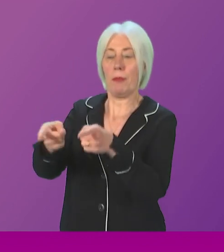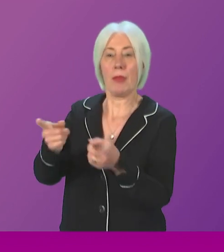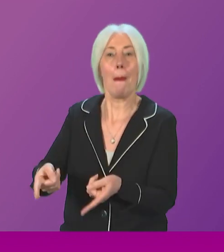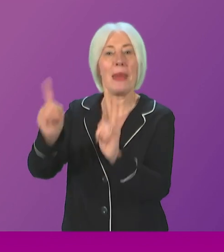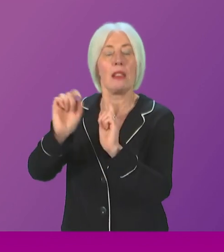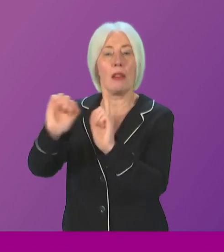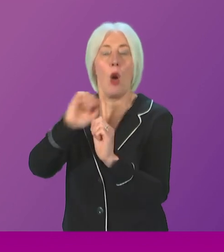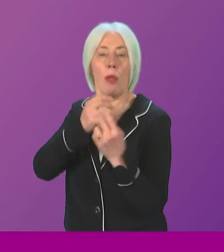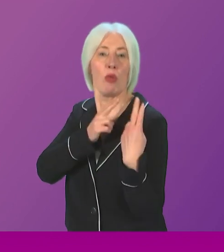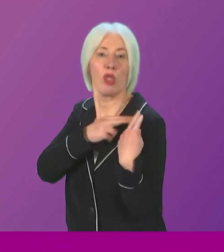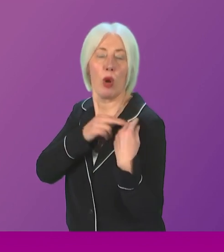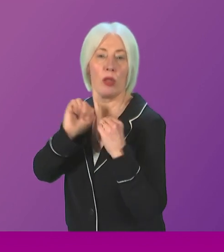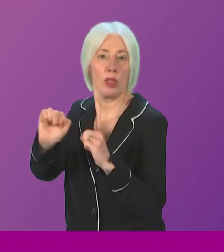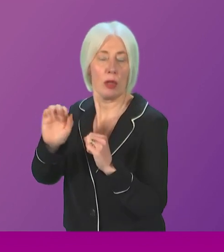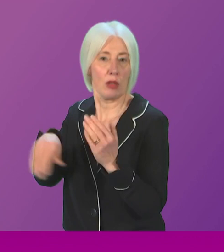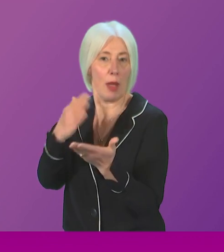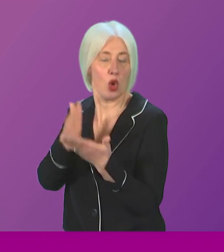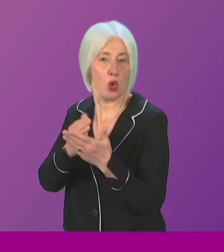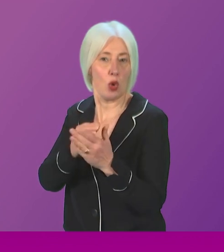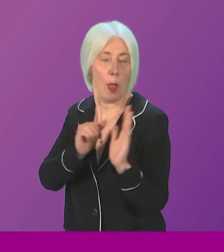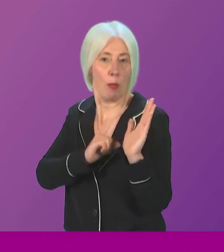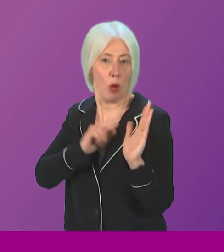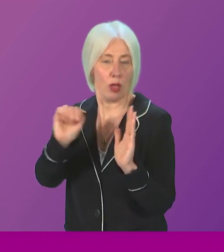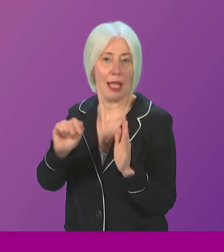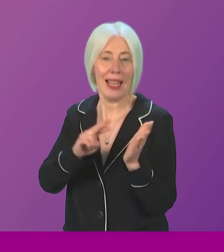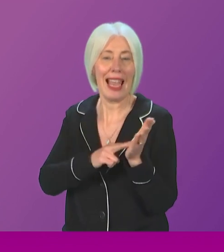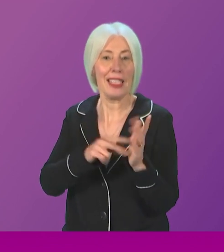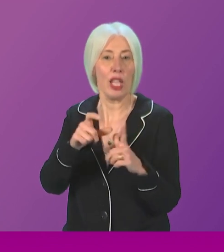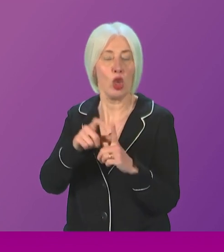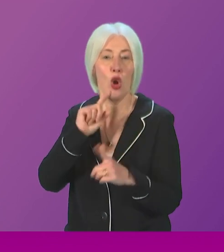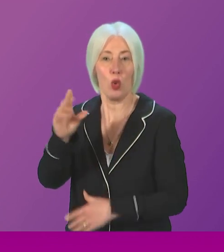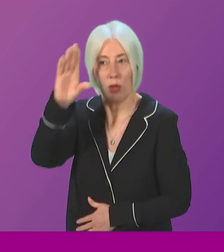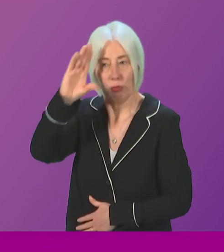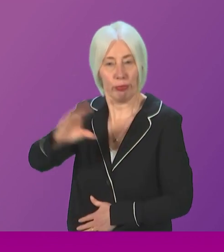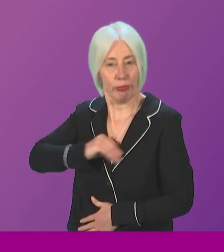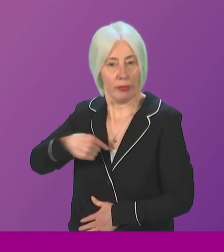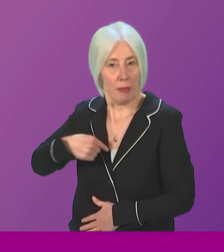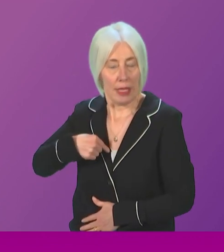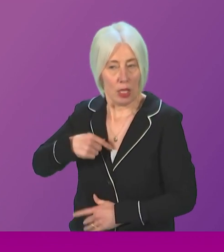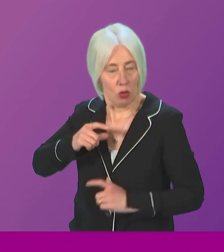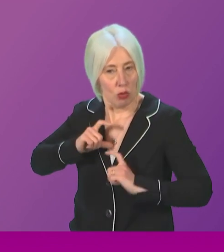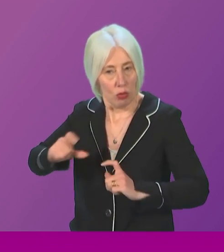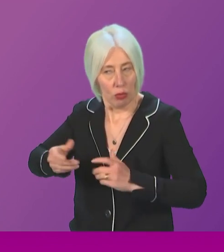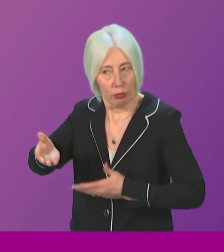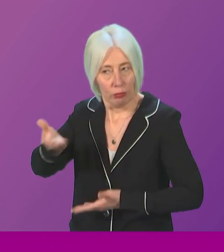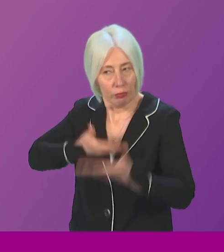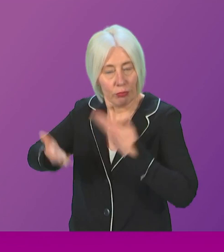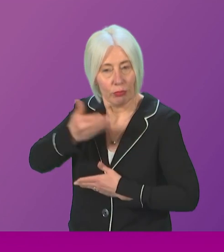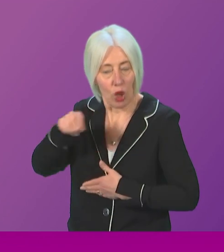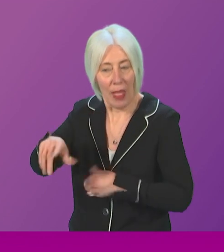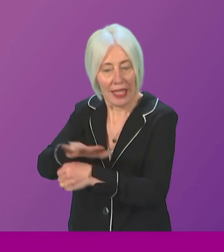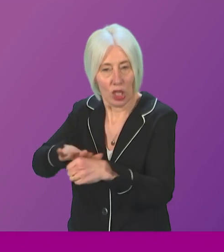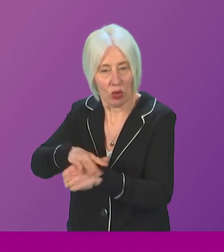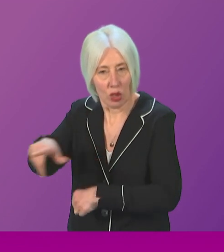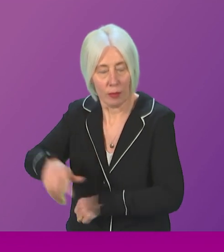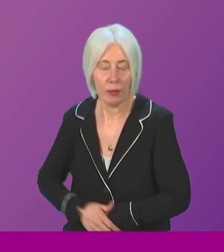responsibility for keeping the promise, and Natalie Dawn will report directly to me as First Minister on that particular issue. So I